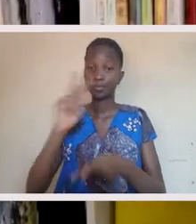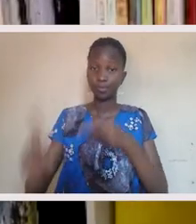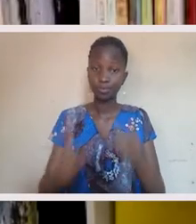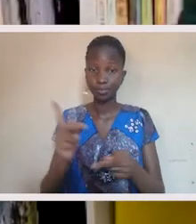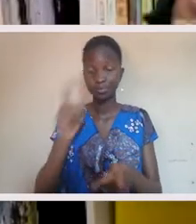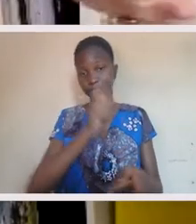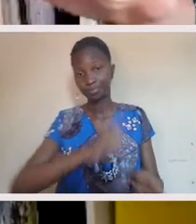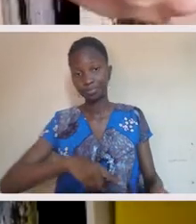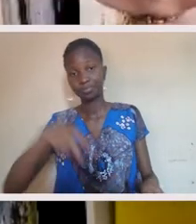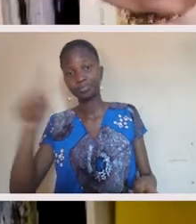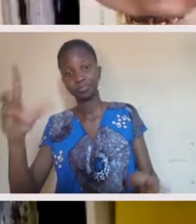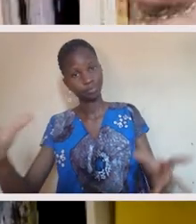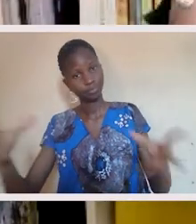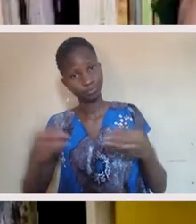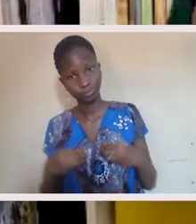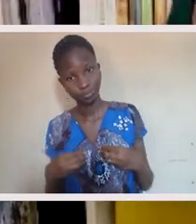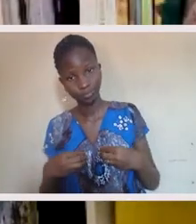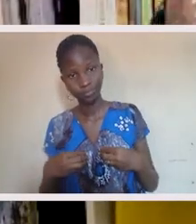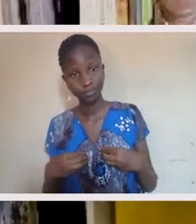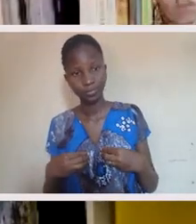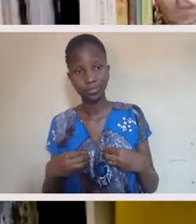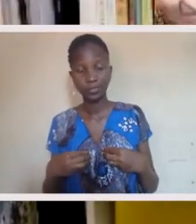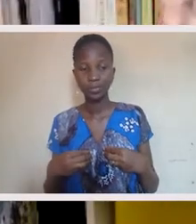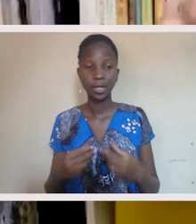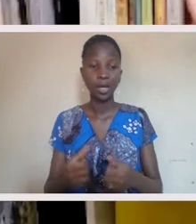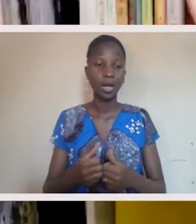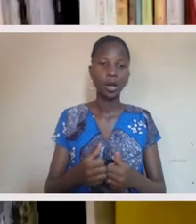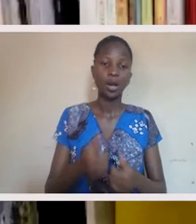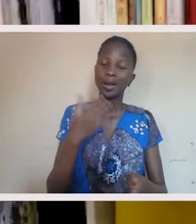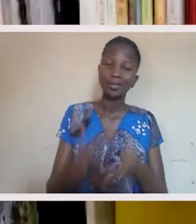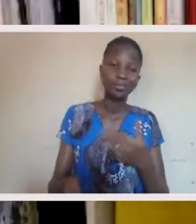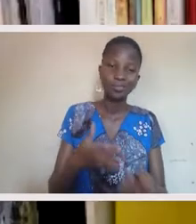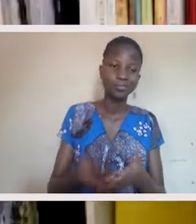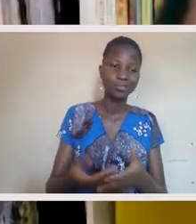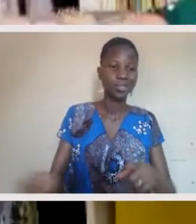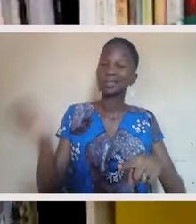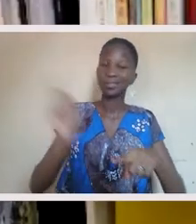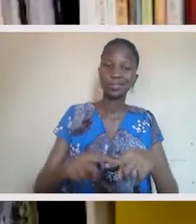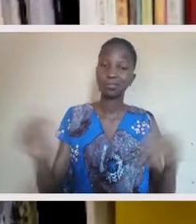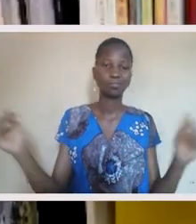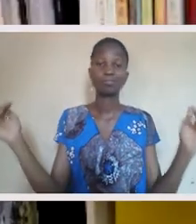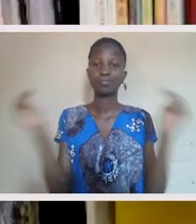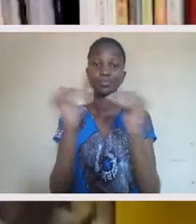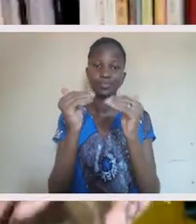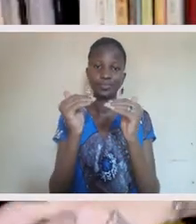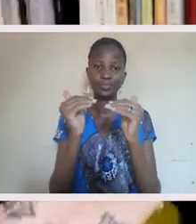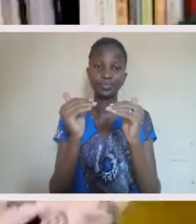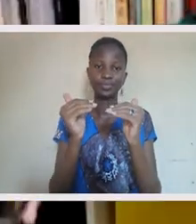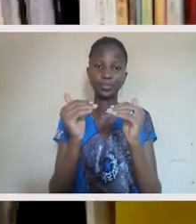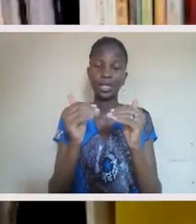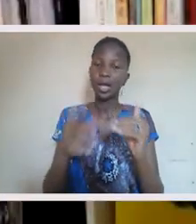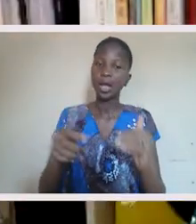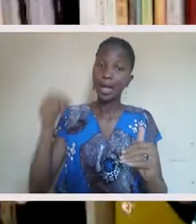like this very like general, which is what our socialized construct gives us, it's like everything's going to be super fair. And that